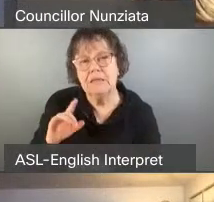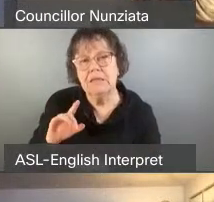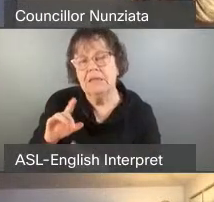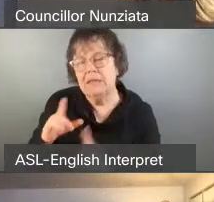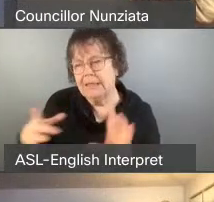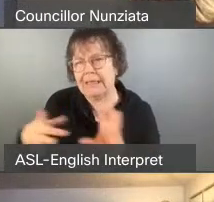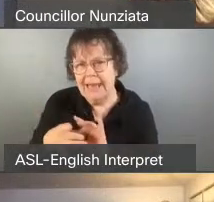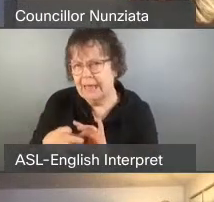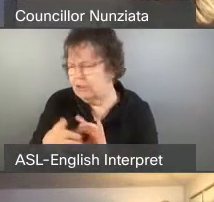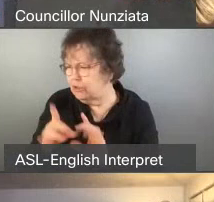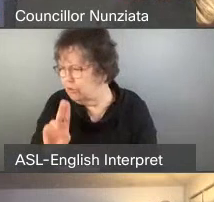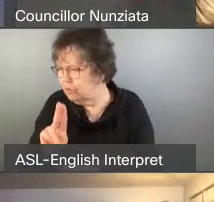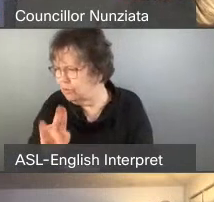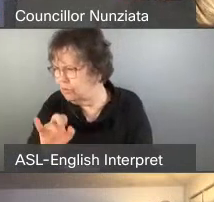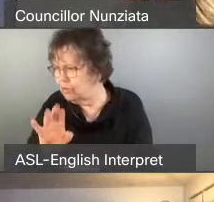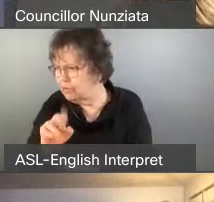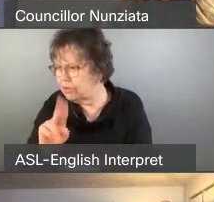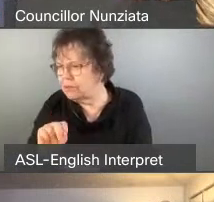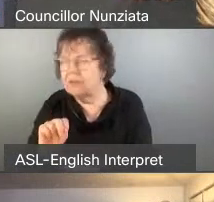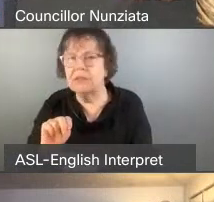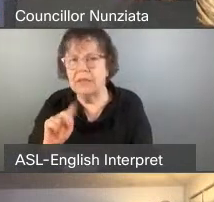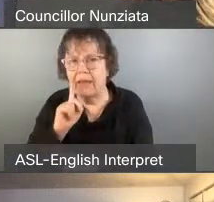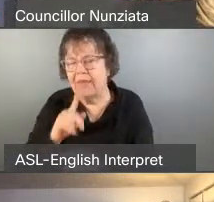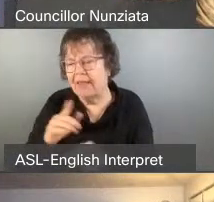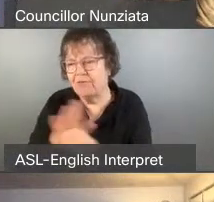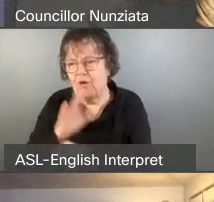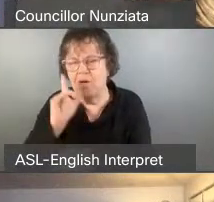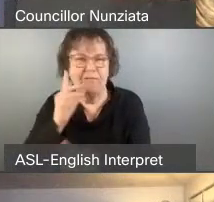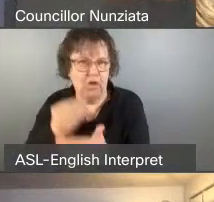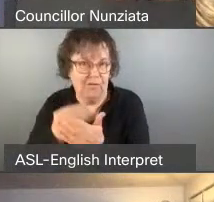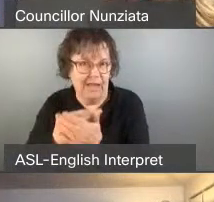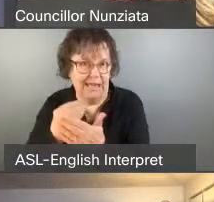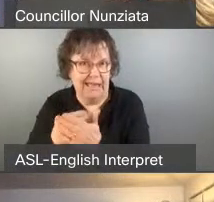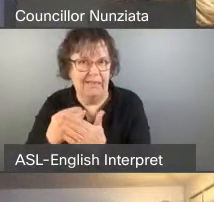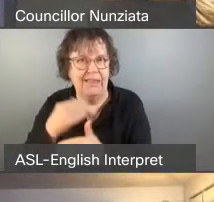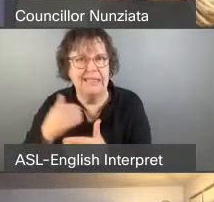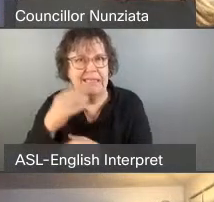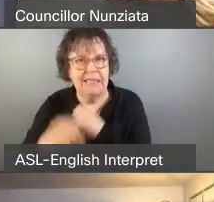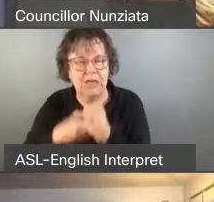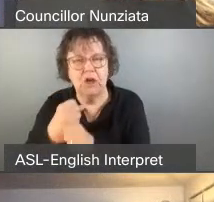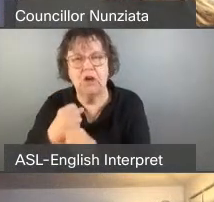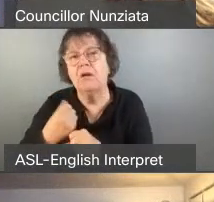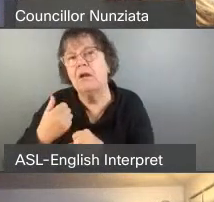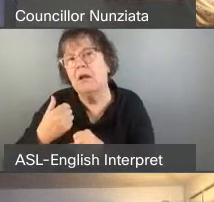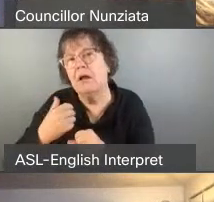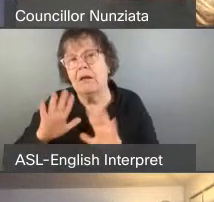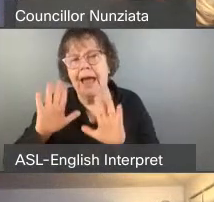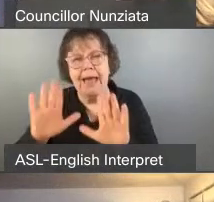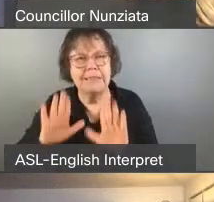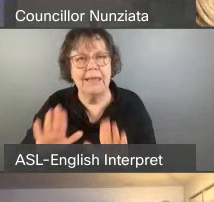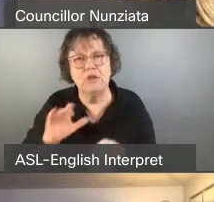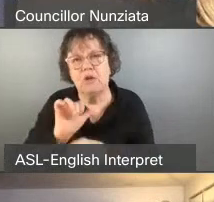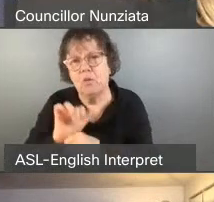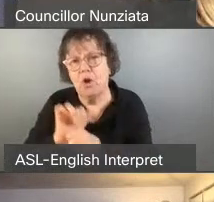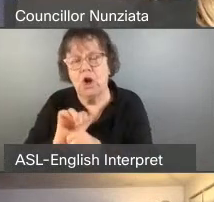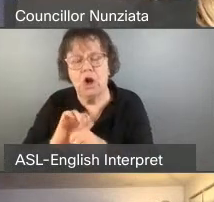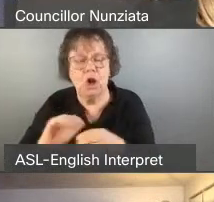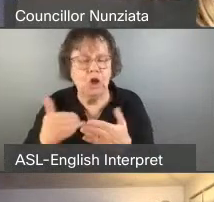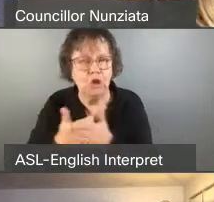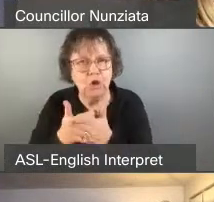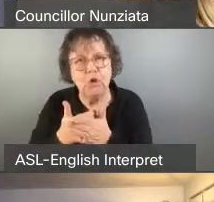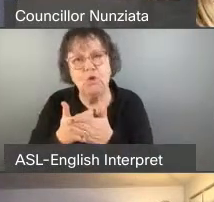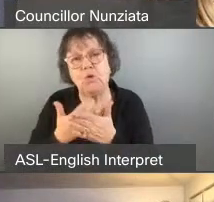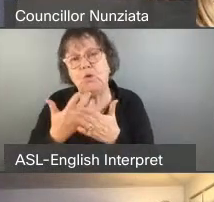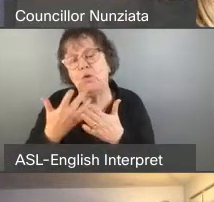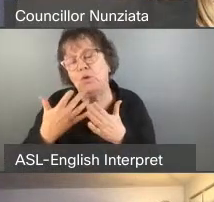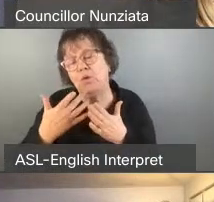can be eligible for full funding for the first time this year to be trained. The planners have done exceptional work recently a new alignment. The first